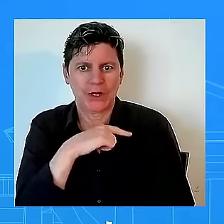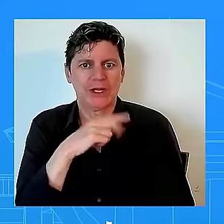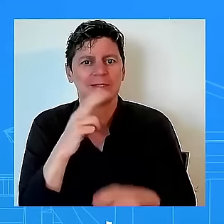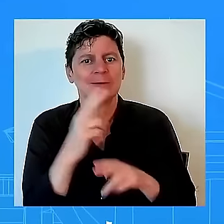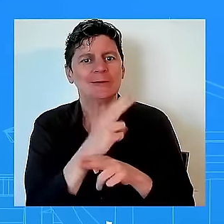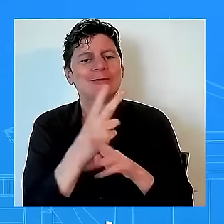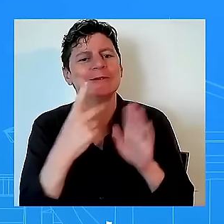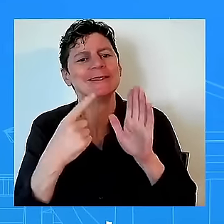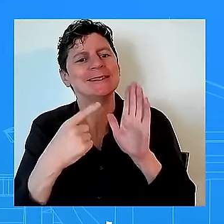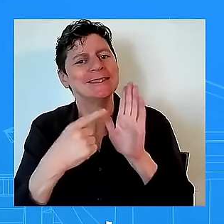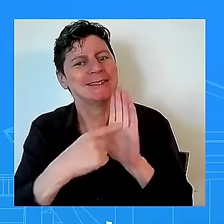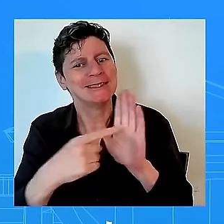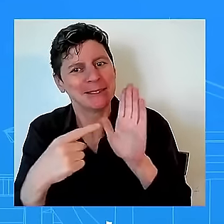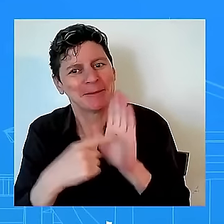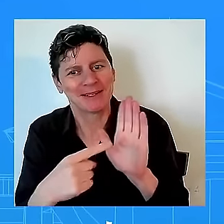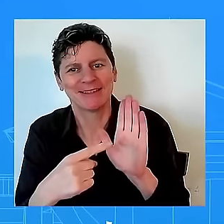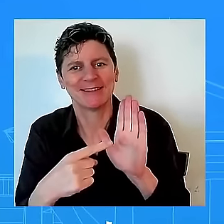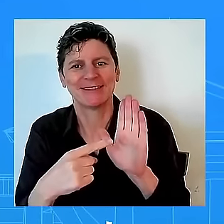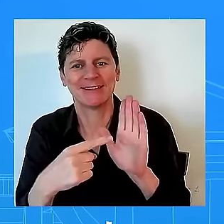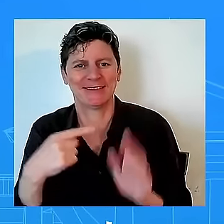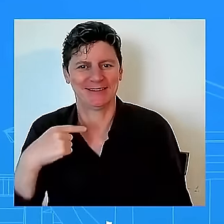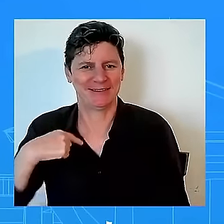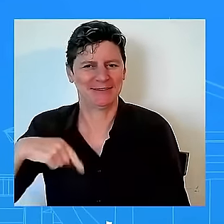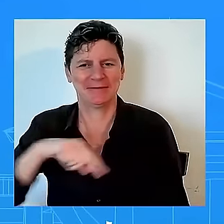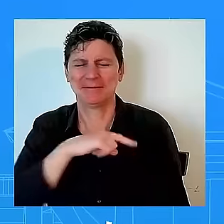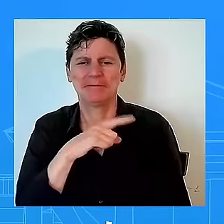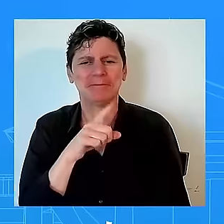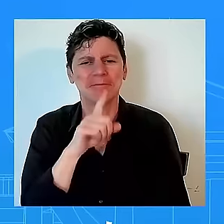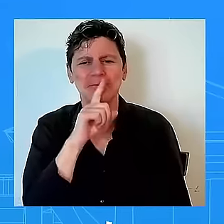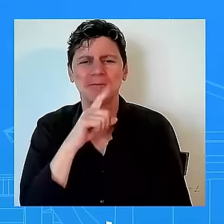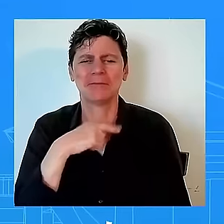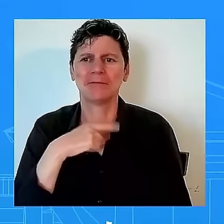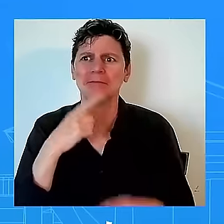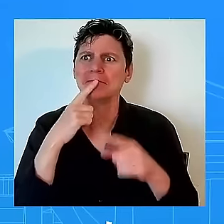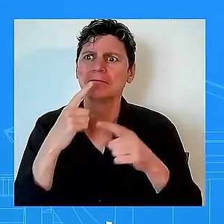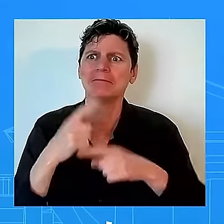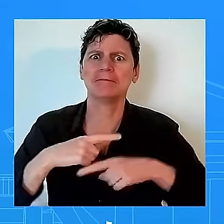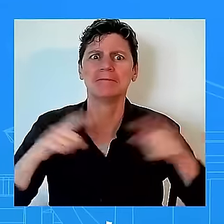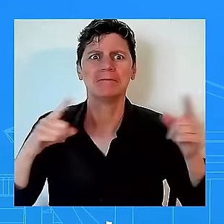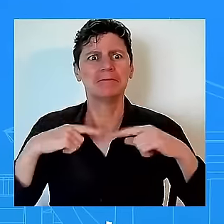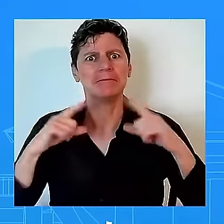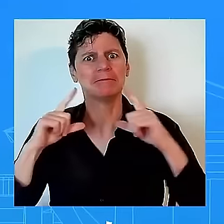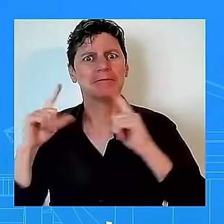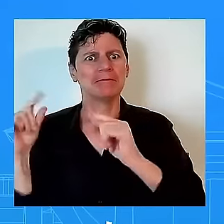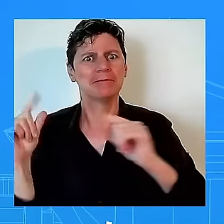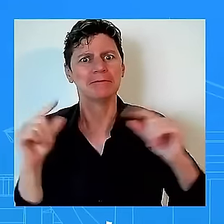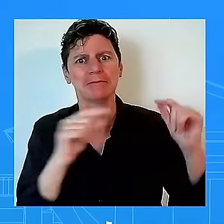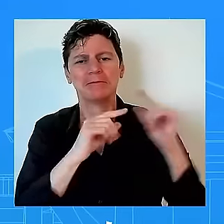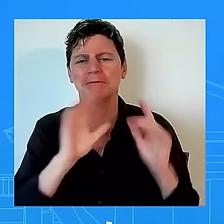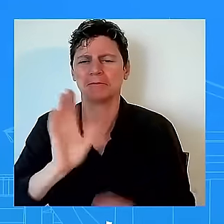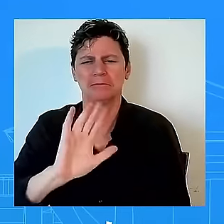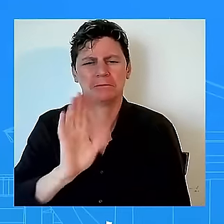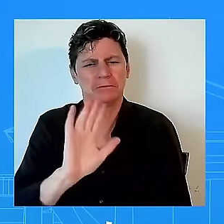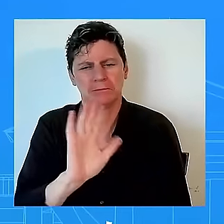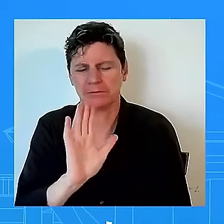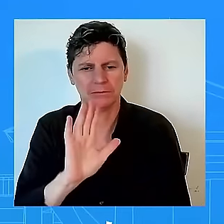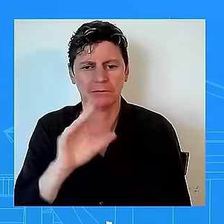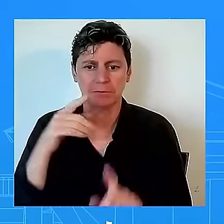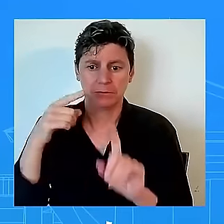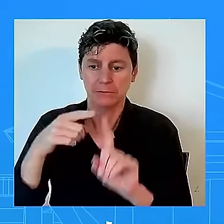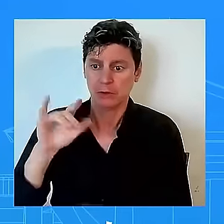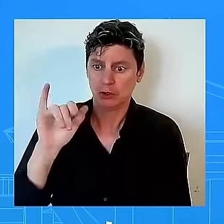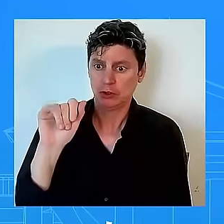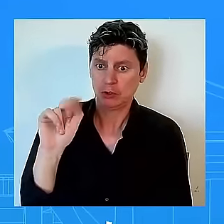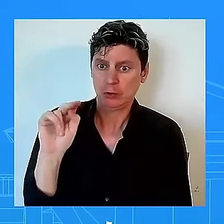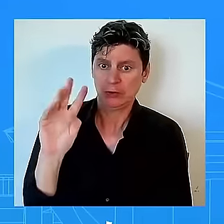to say it january 6 peter january 6 wait january 6 how many